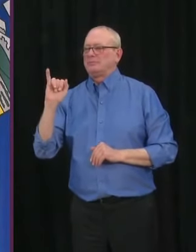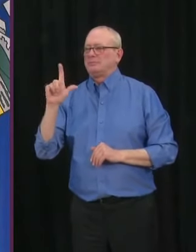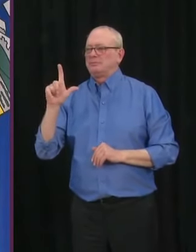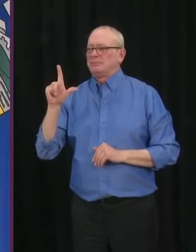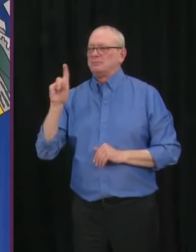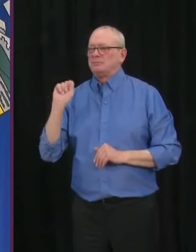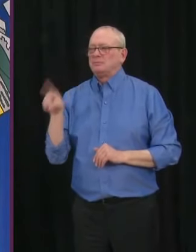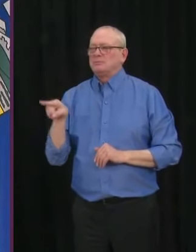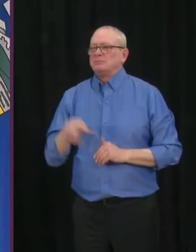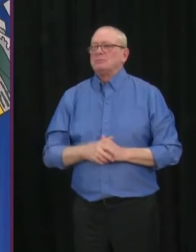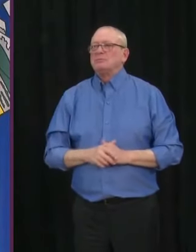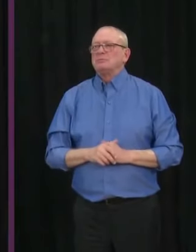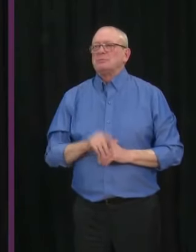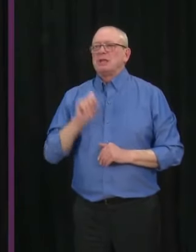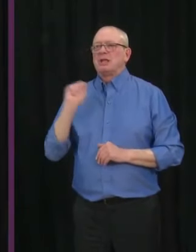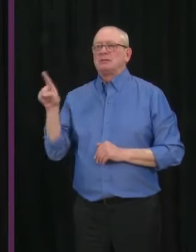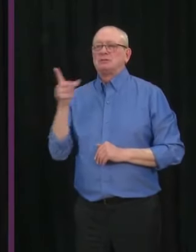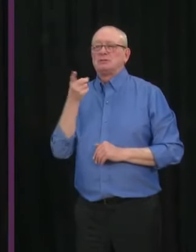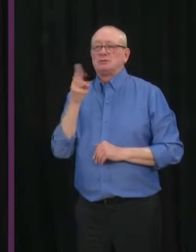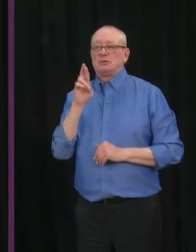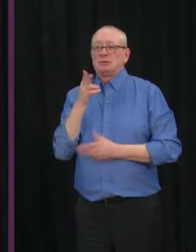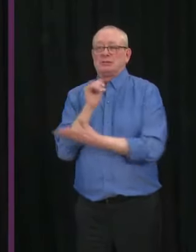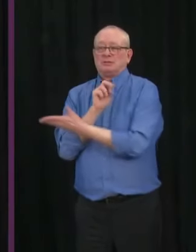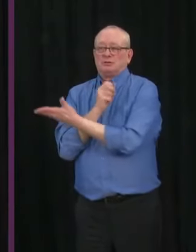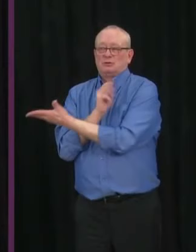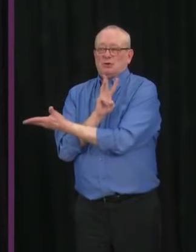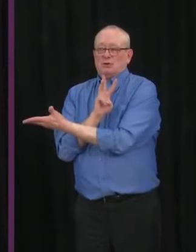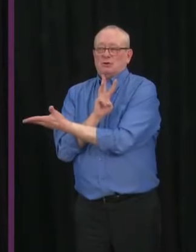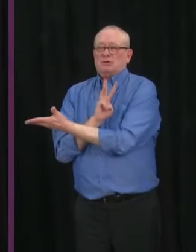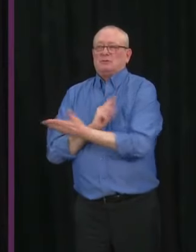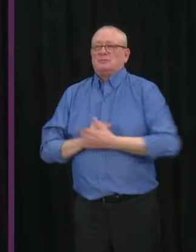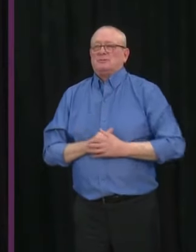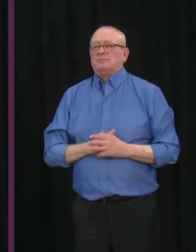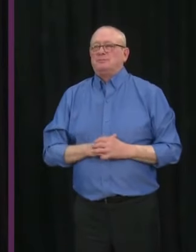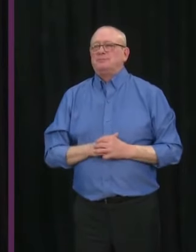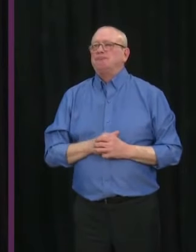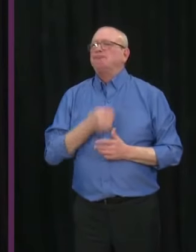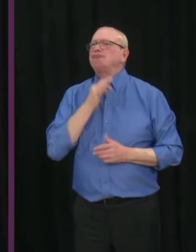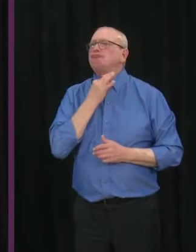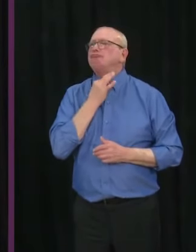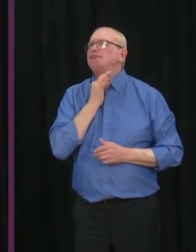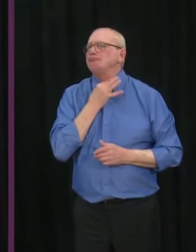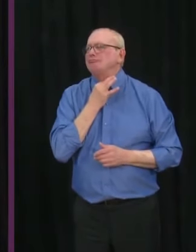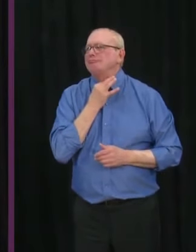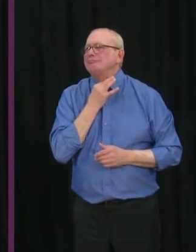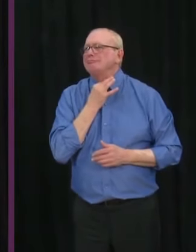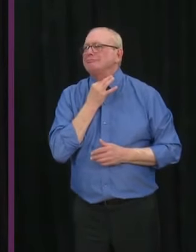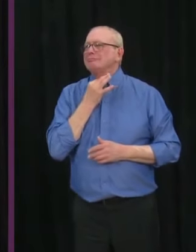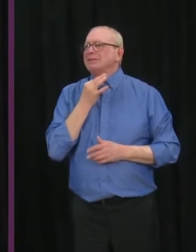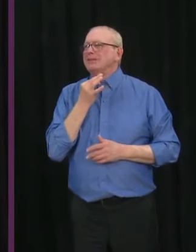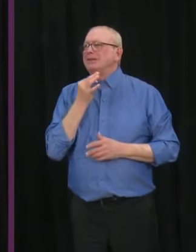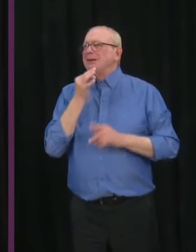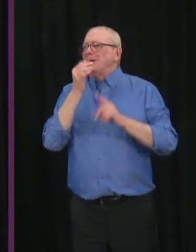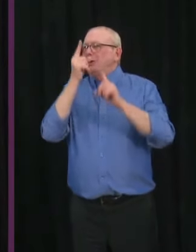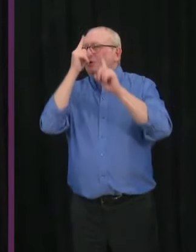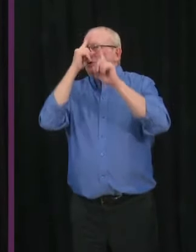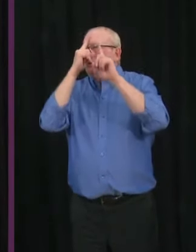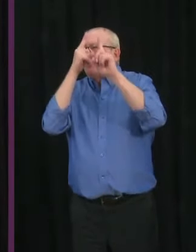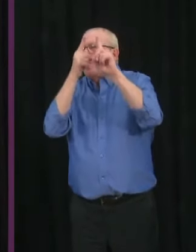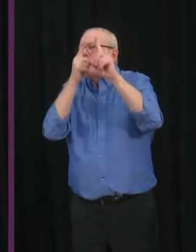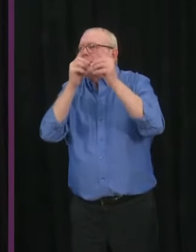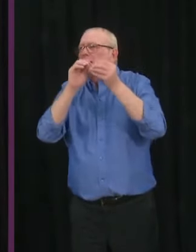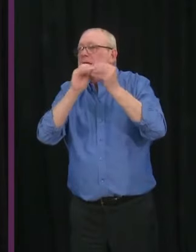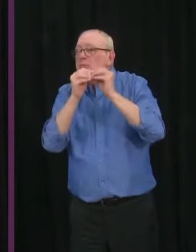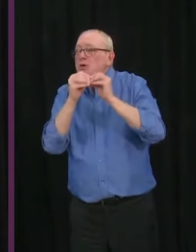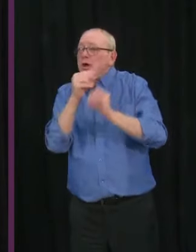is a question for Dr. Hinshaw. What specific things do you want to see in the numbers, you know, R-value, infections, hospitalizations, to be comfortable with